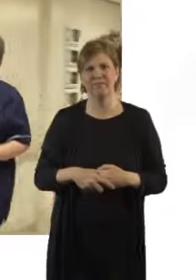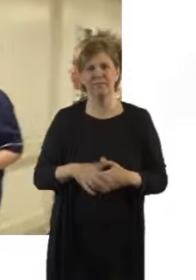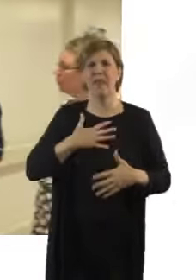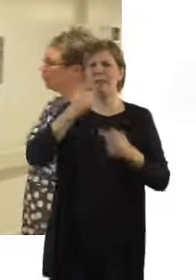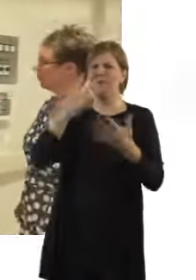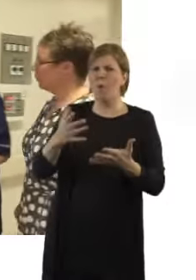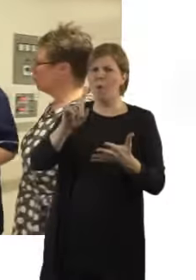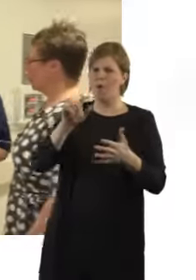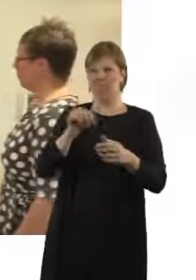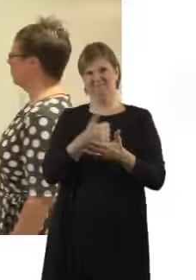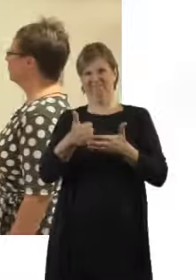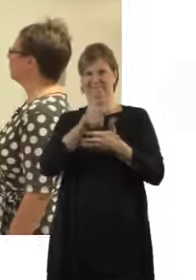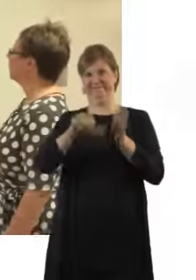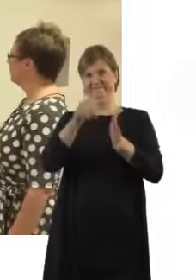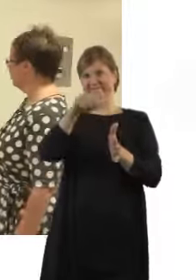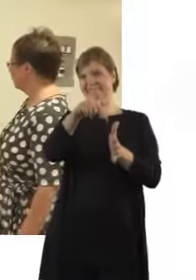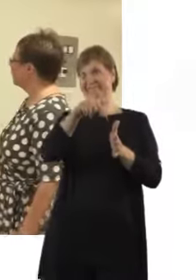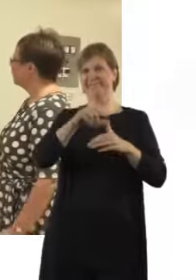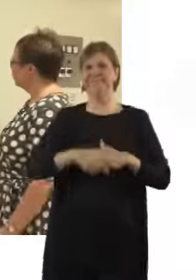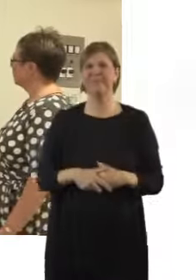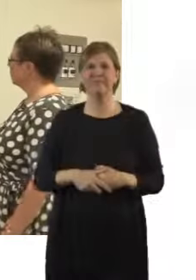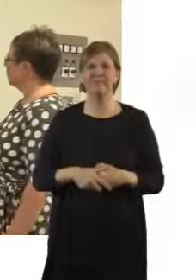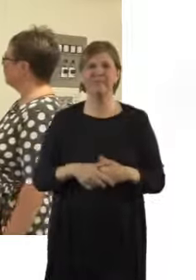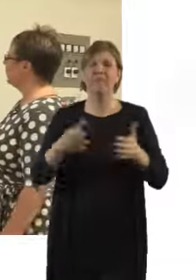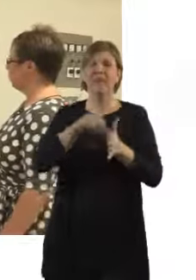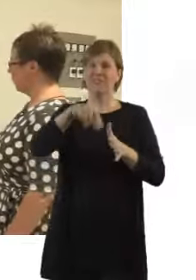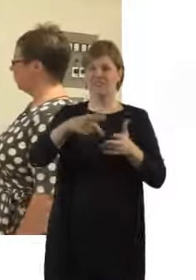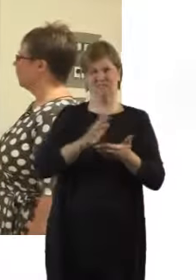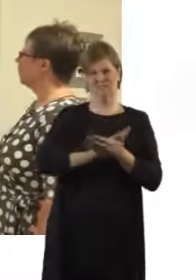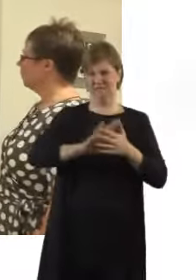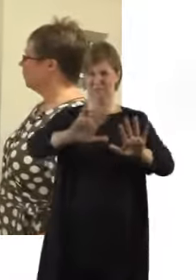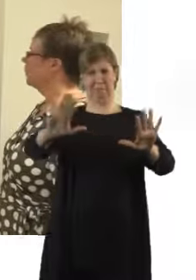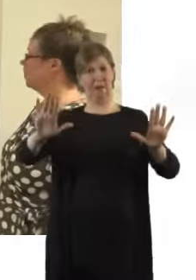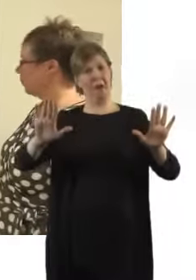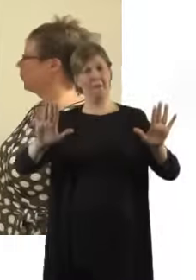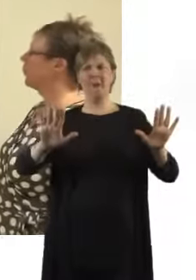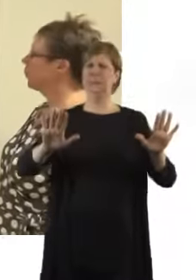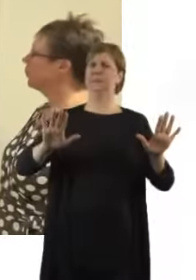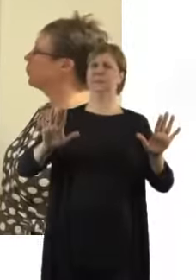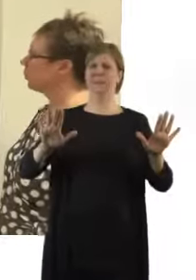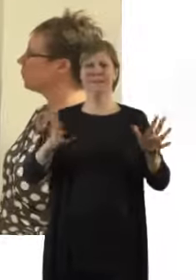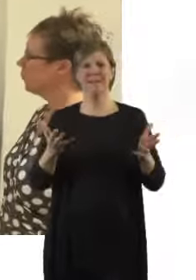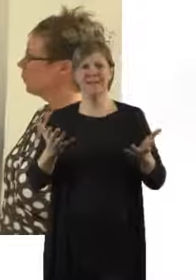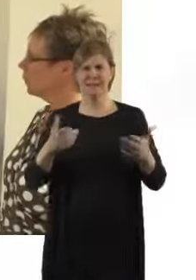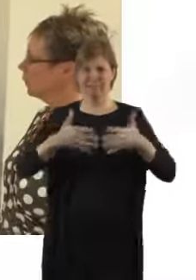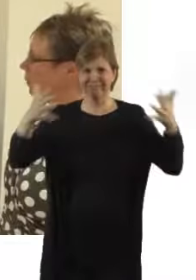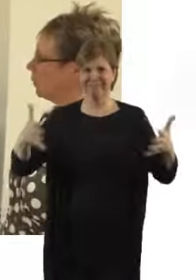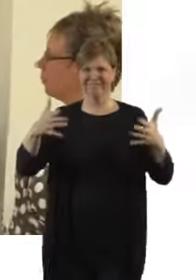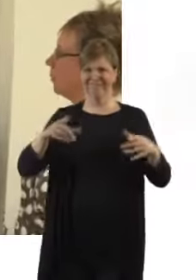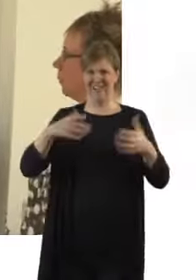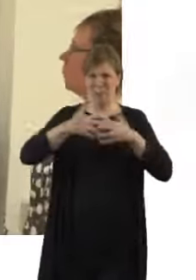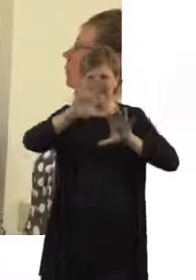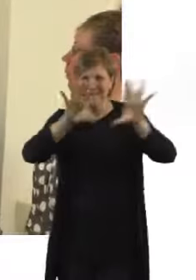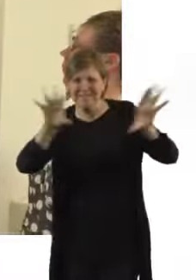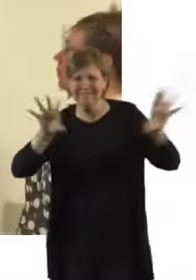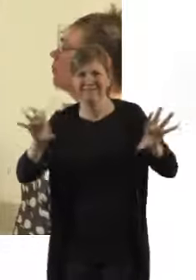And theatres are clinical. They look scary, but it's not. It's just a big room with a lot of equipment in it, and a lot of people who are there to